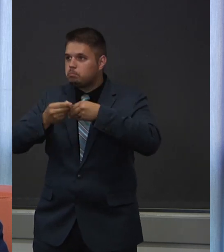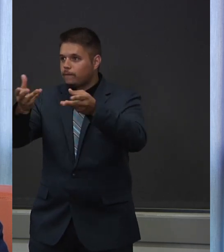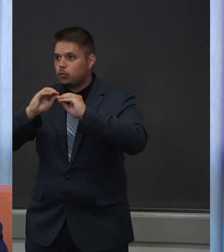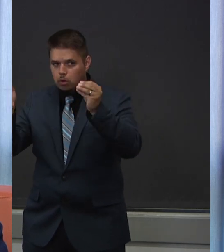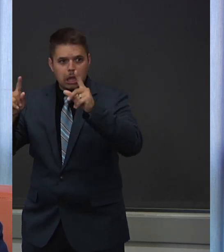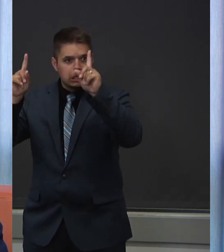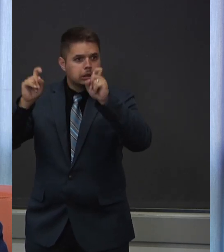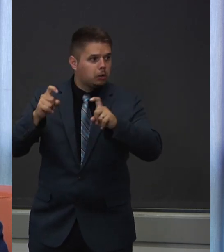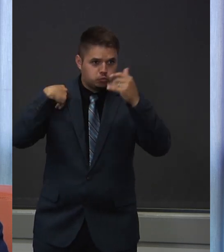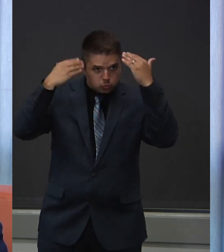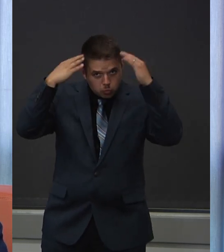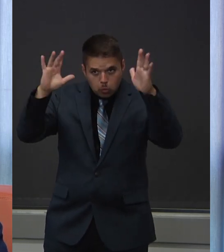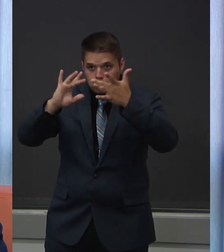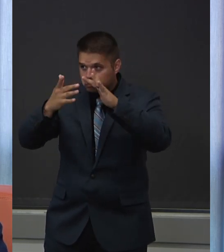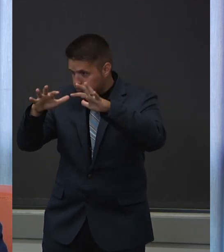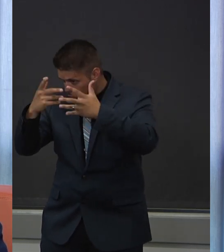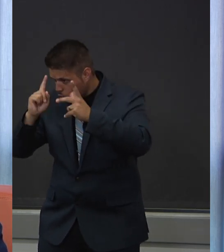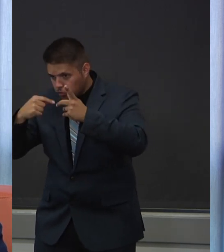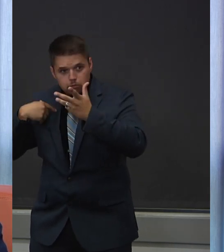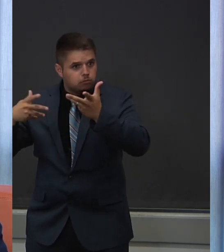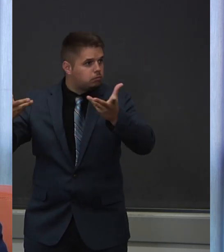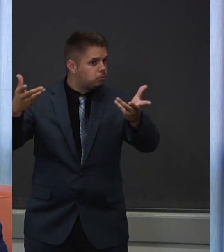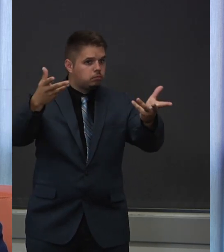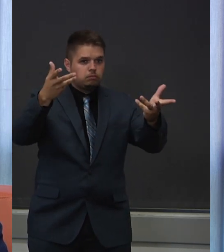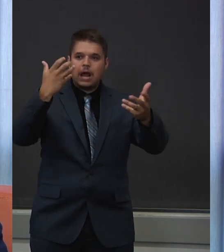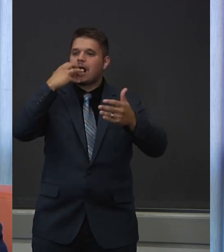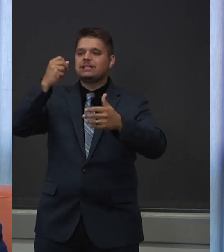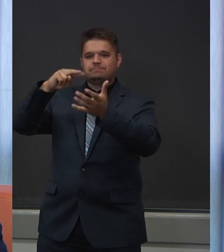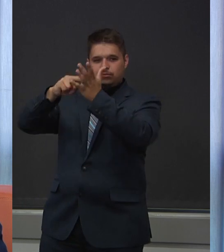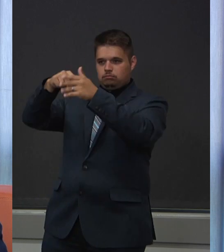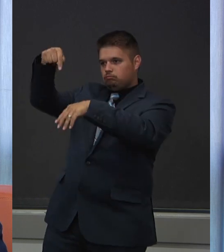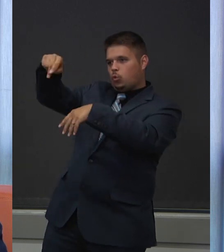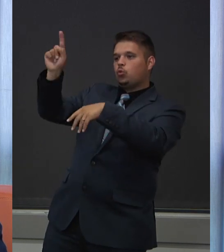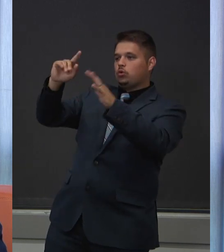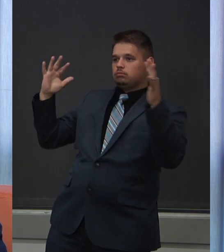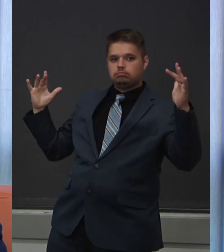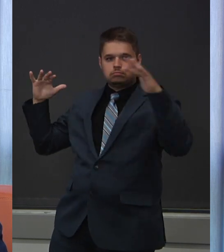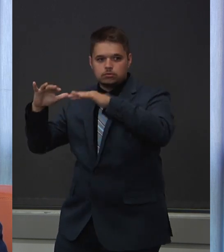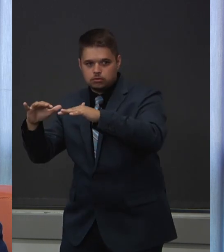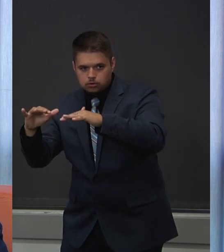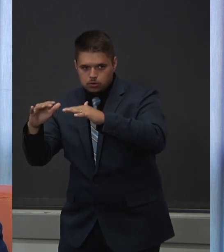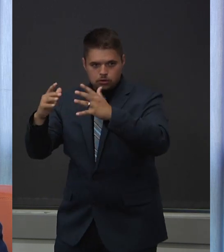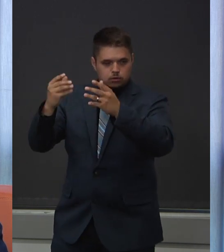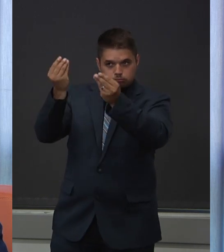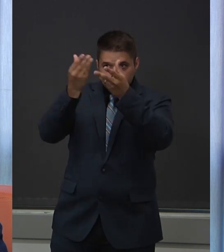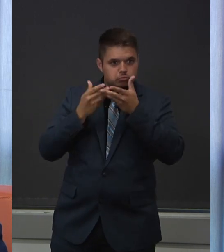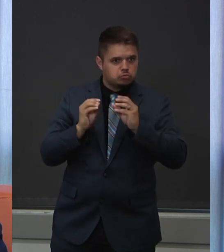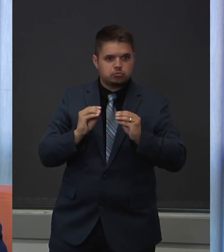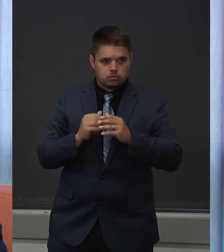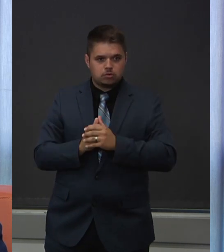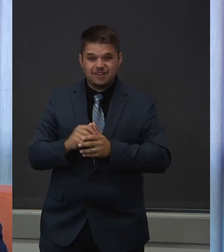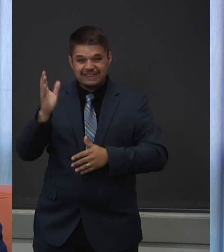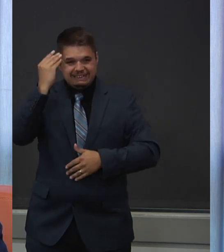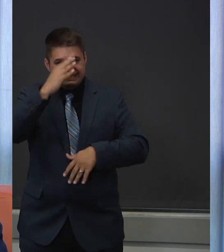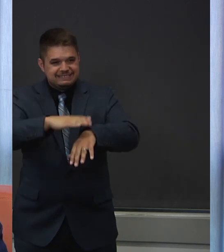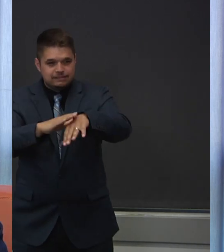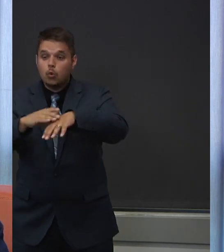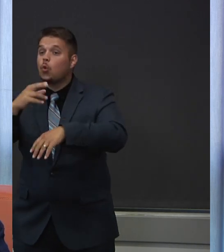So again, for some of these more rural counties, there should be